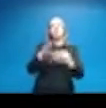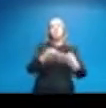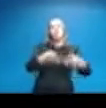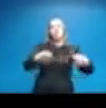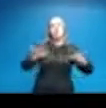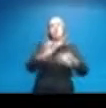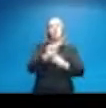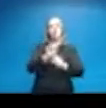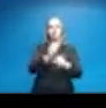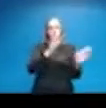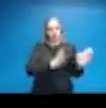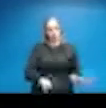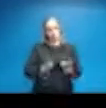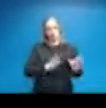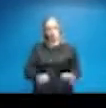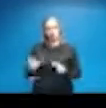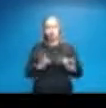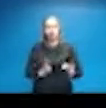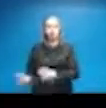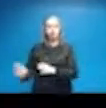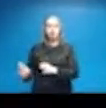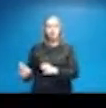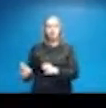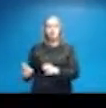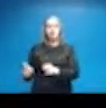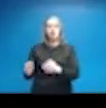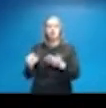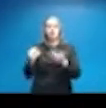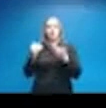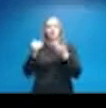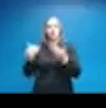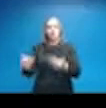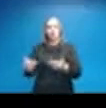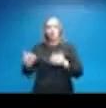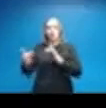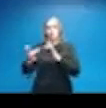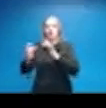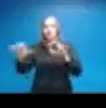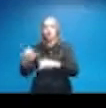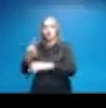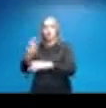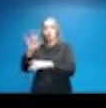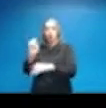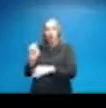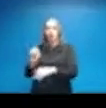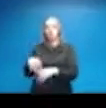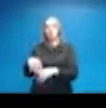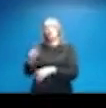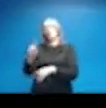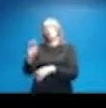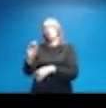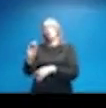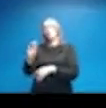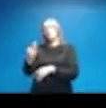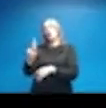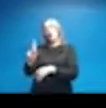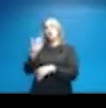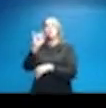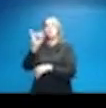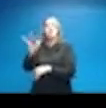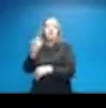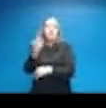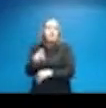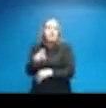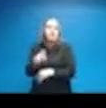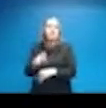to provide chat rock if need be and barricades if we have any road issues